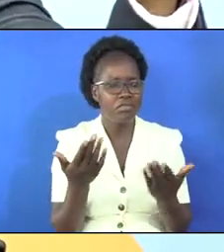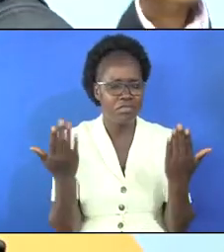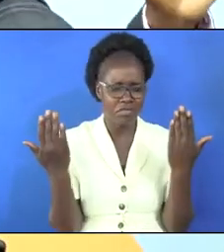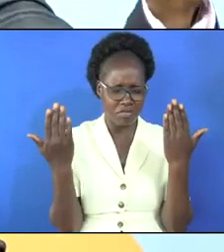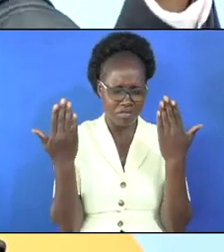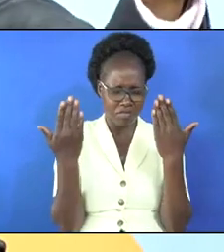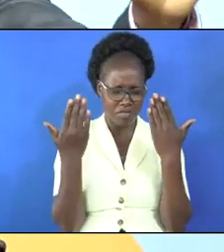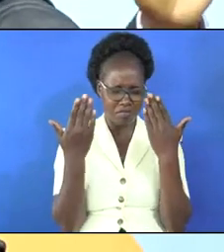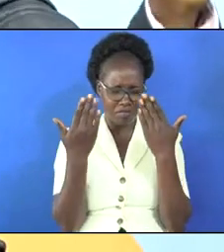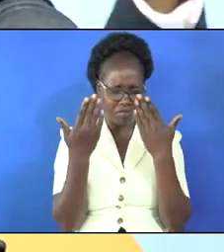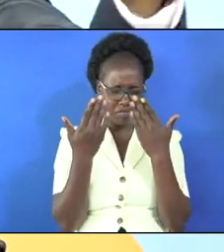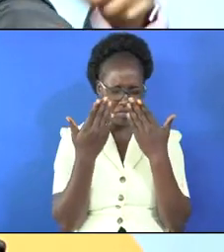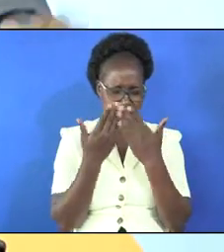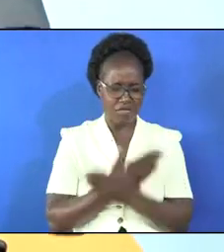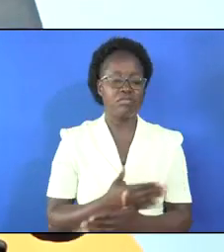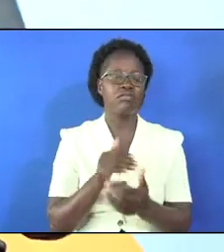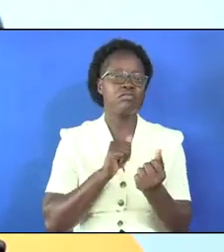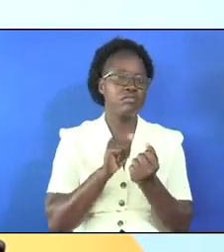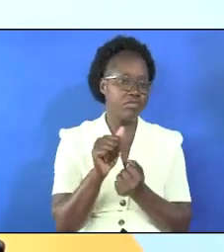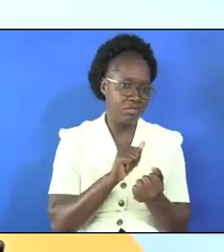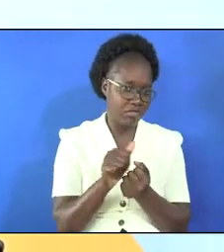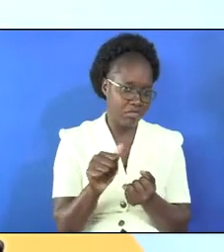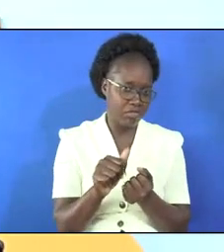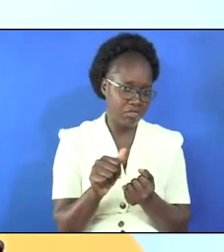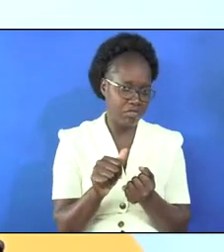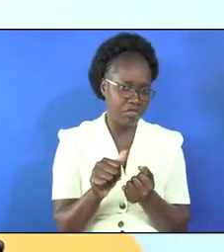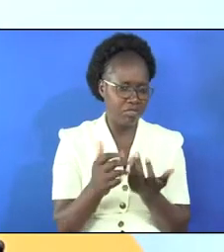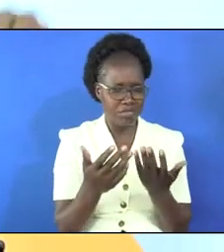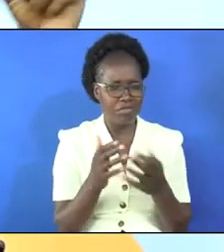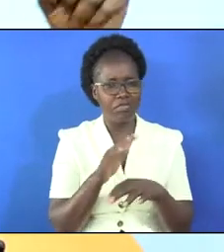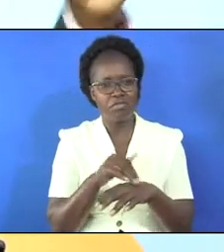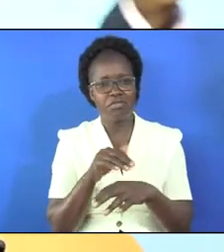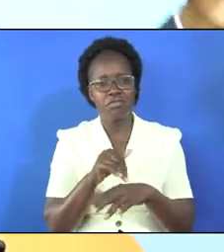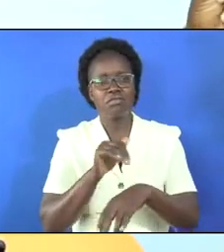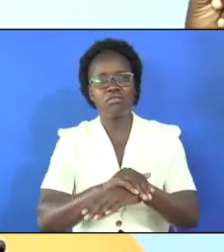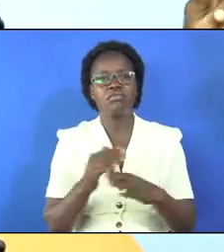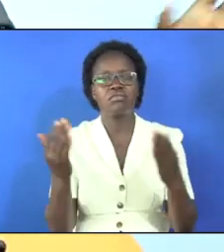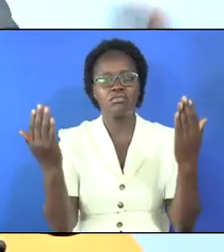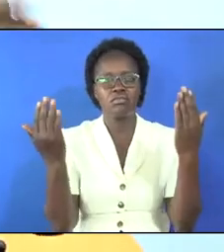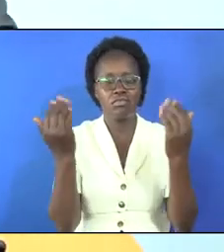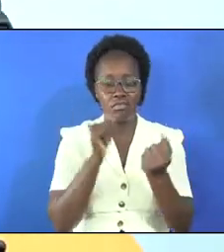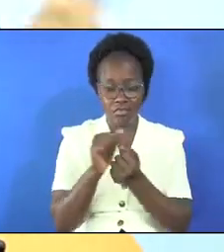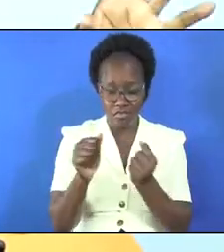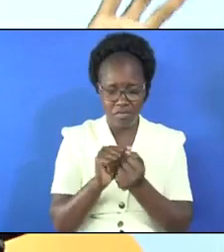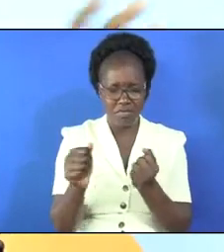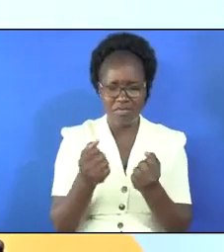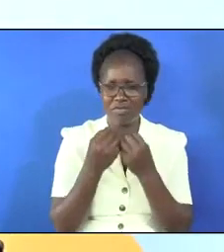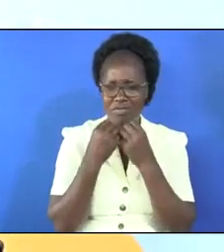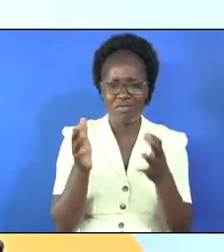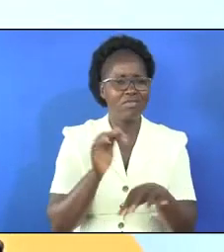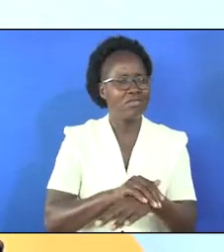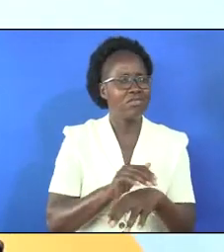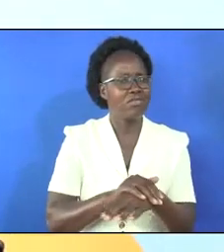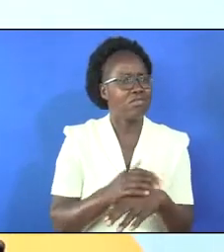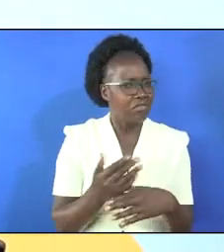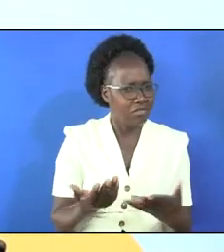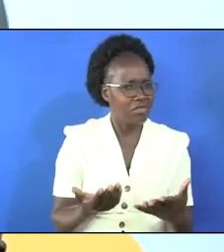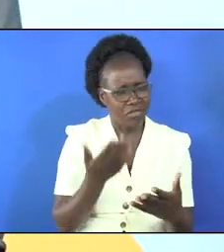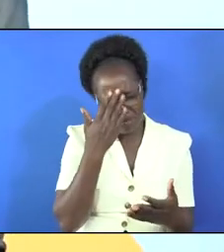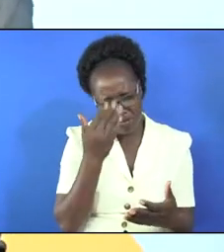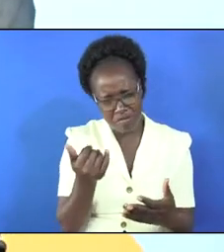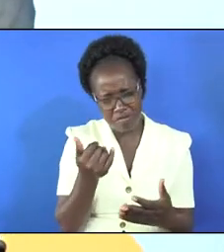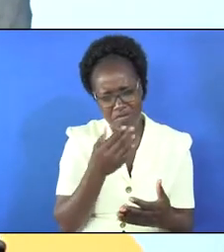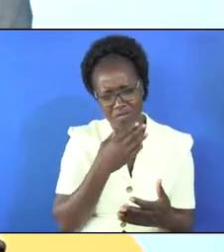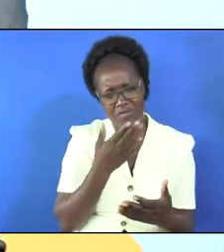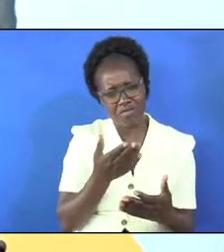a dark dark dark friday even though they were calling it the good friday there was nothing good at all for